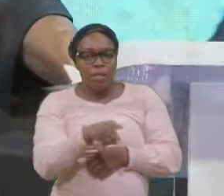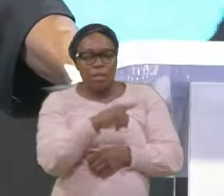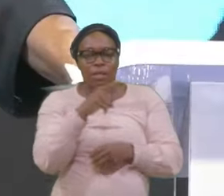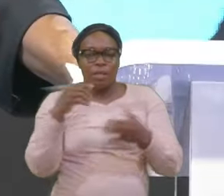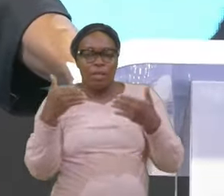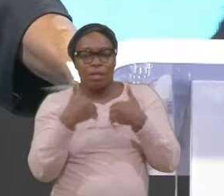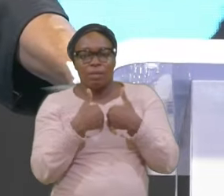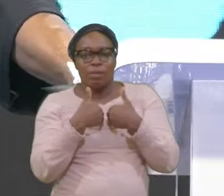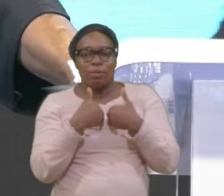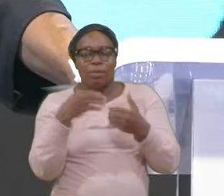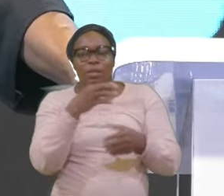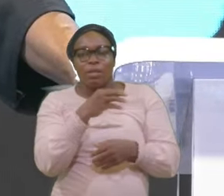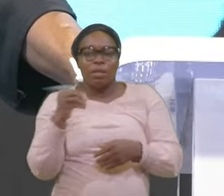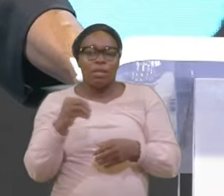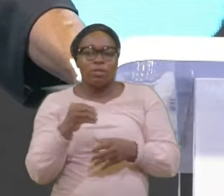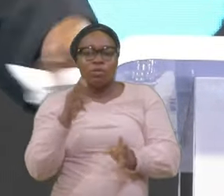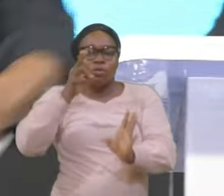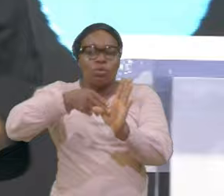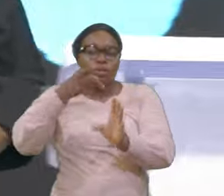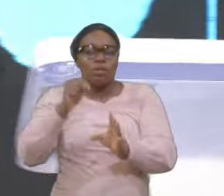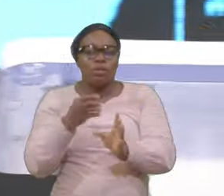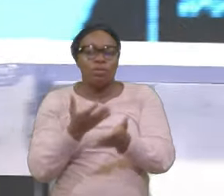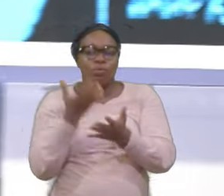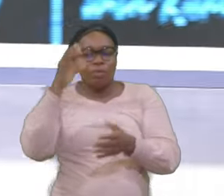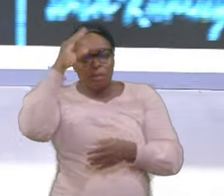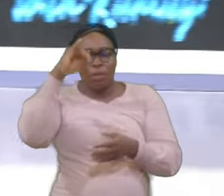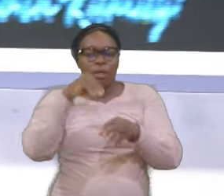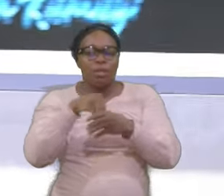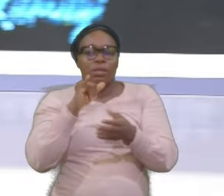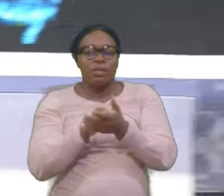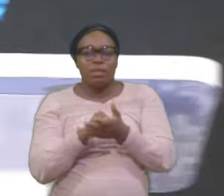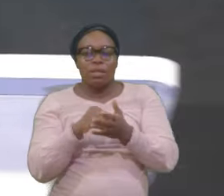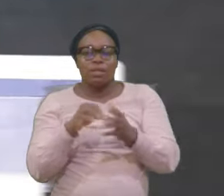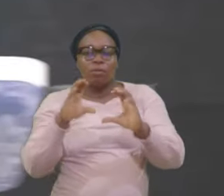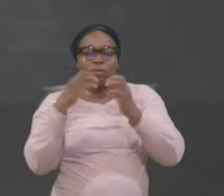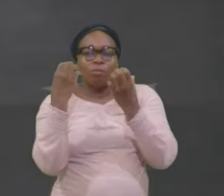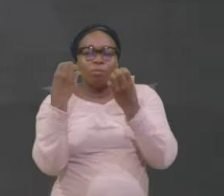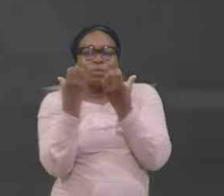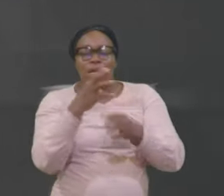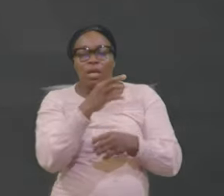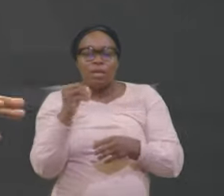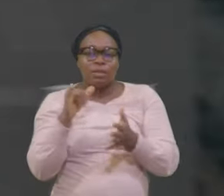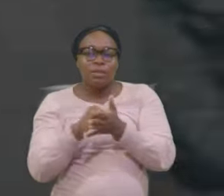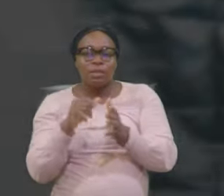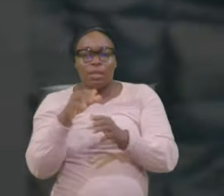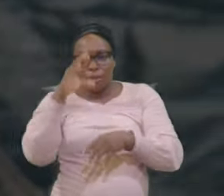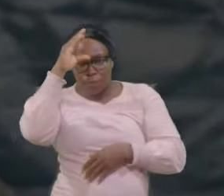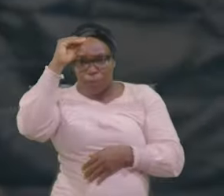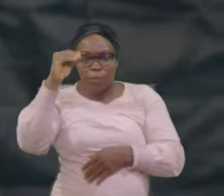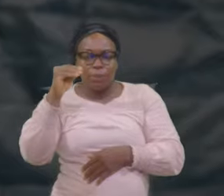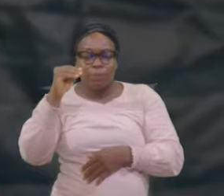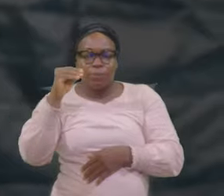rich man In that community And that man Sent him To a degrading